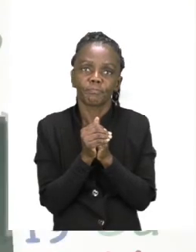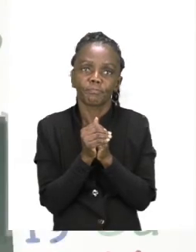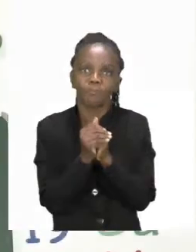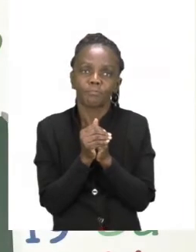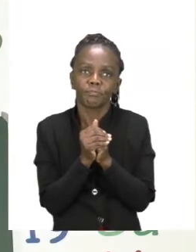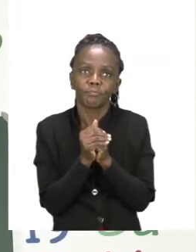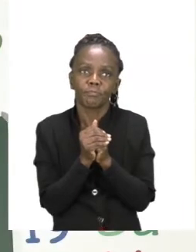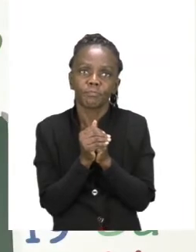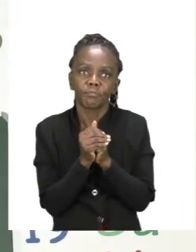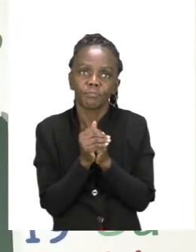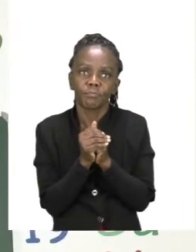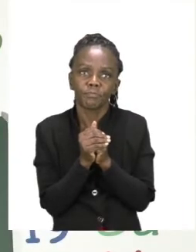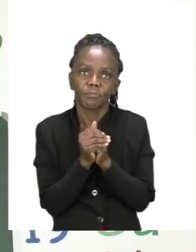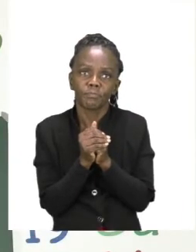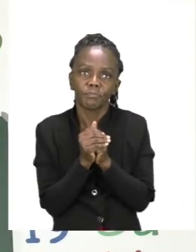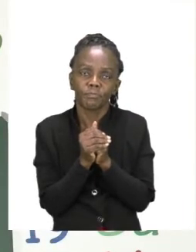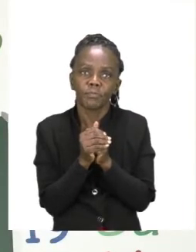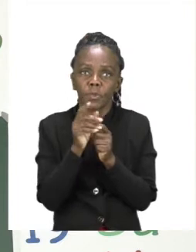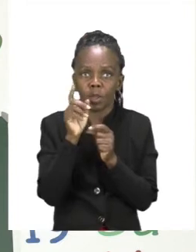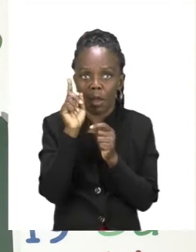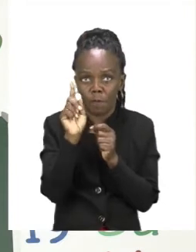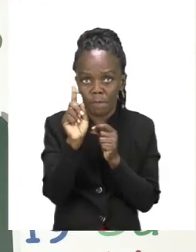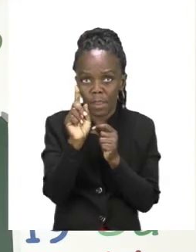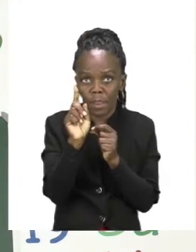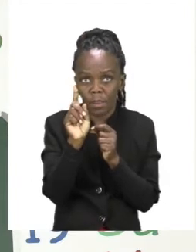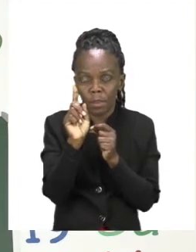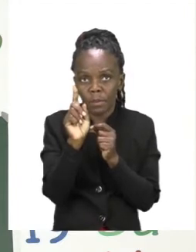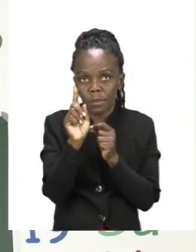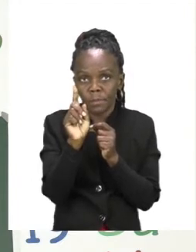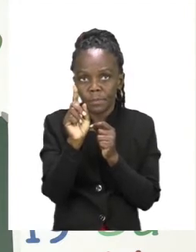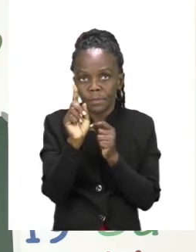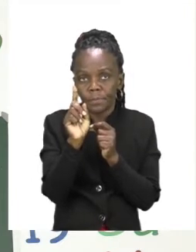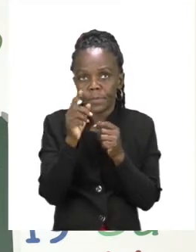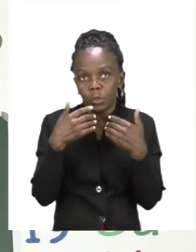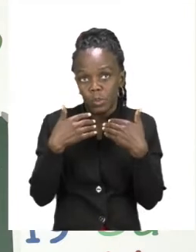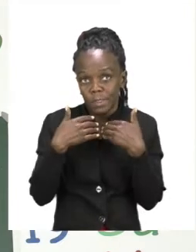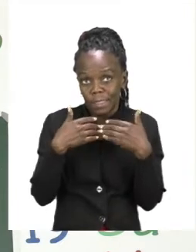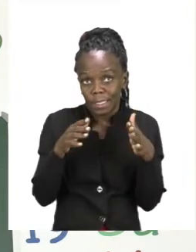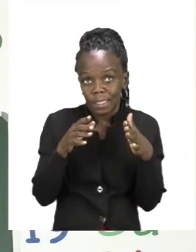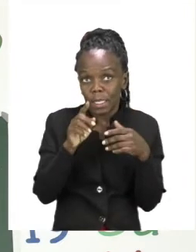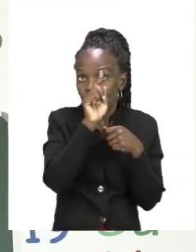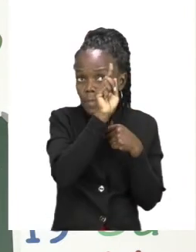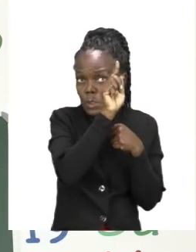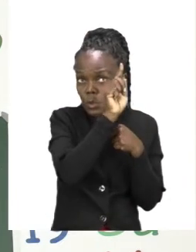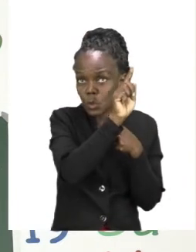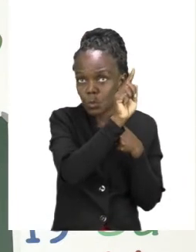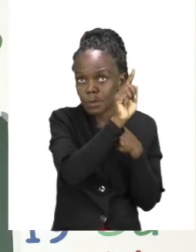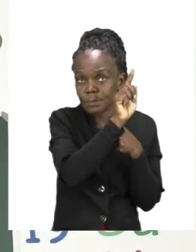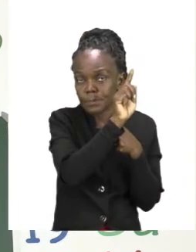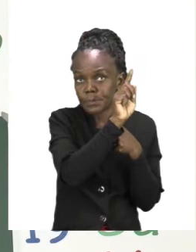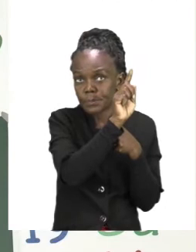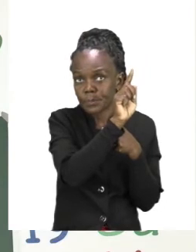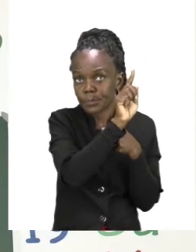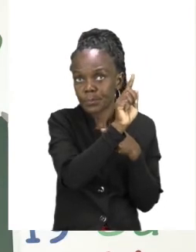Now I want you to take your finger and you are going to start at the top. Very good.